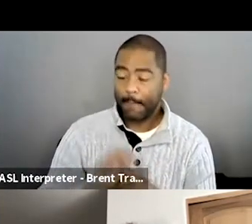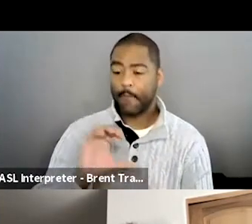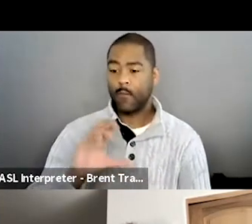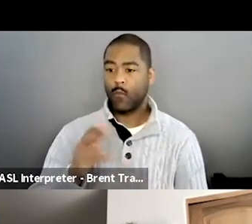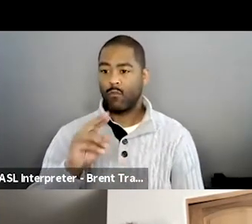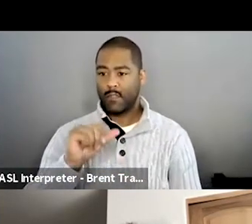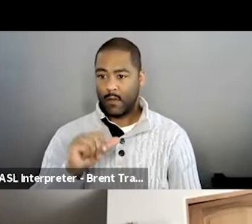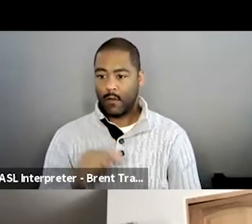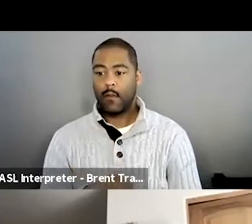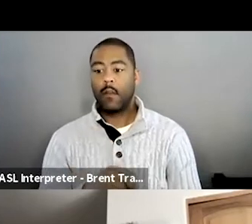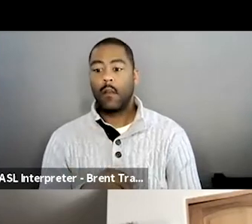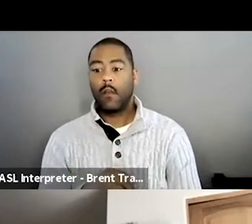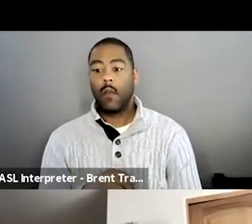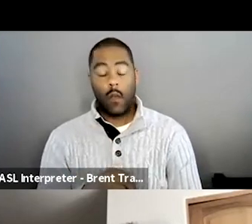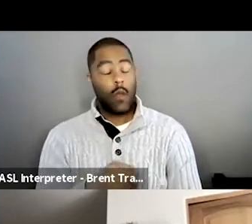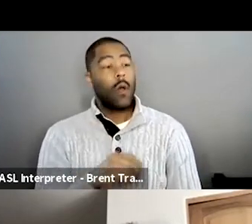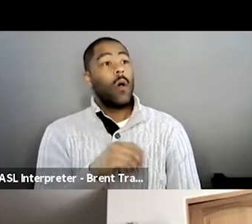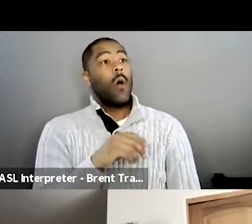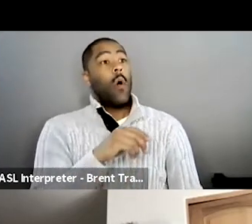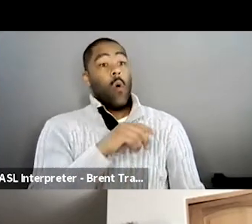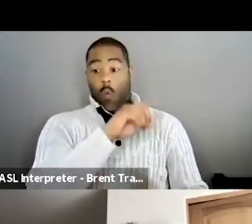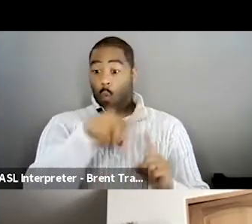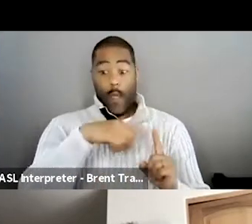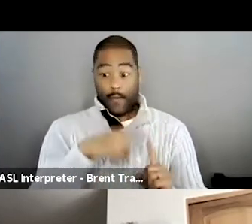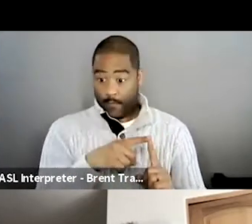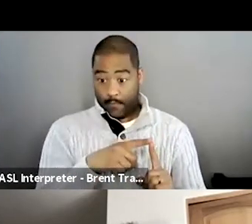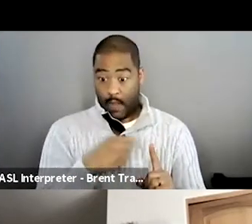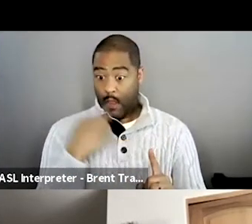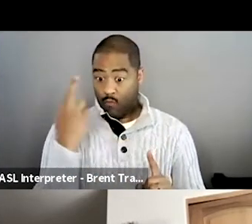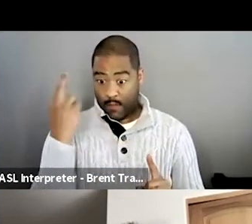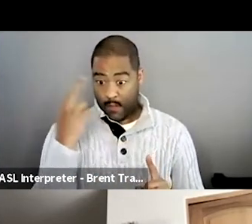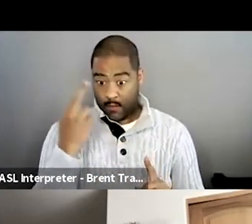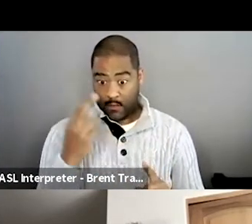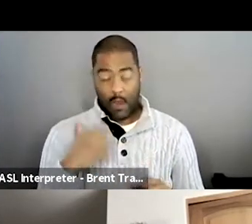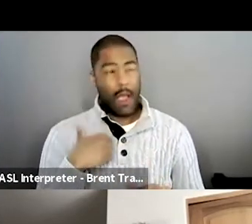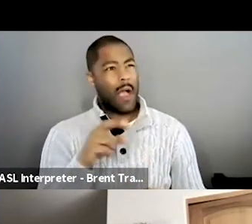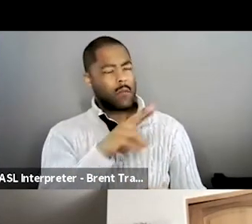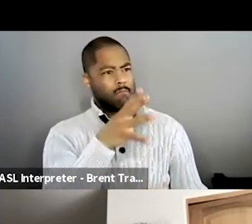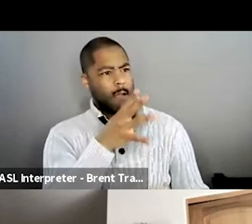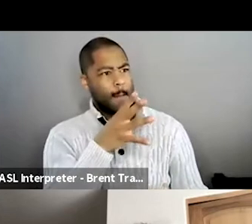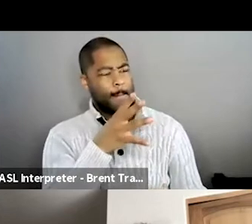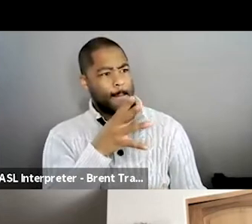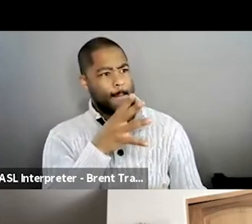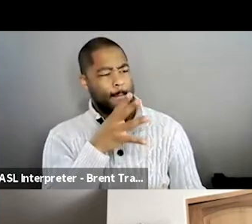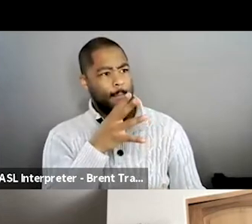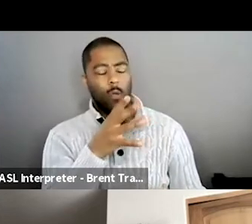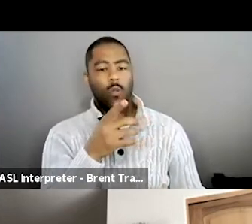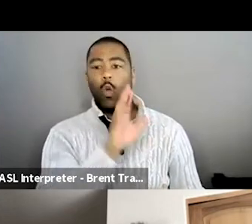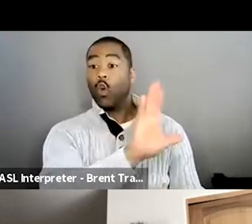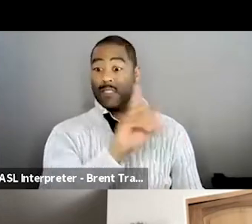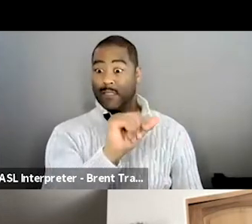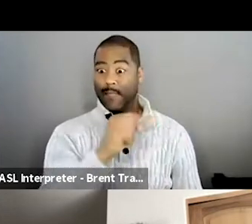being inherently given to me was not until I was much older, know, 15, 16,